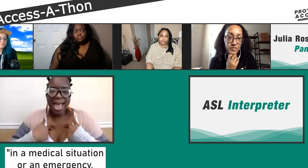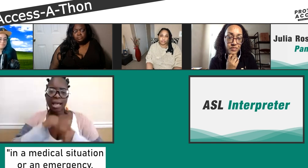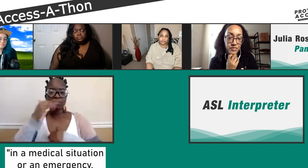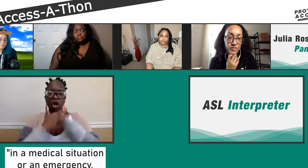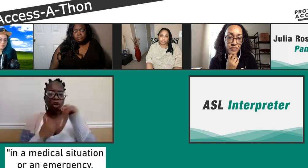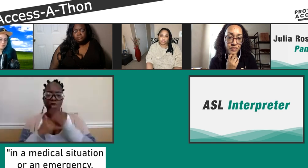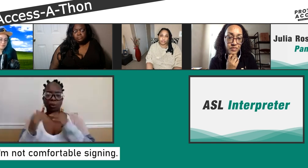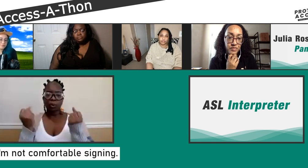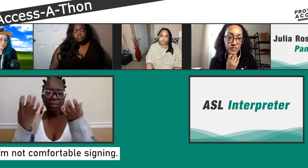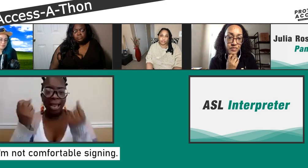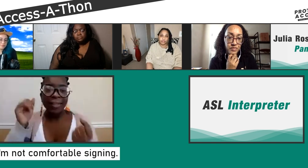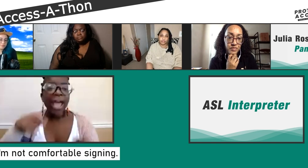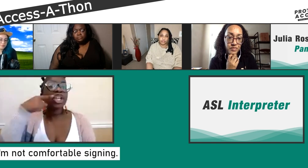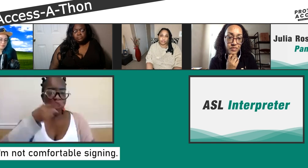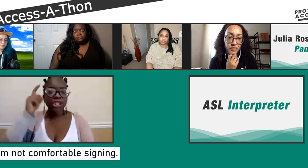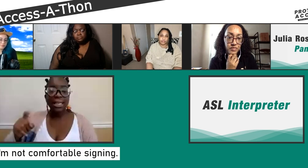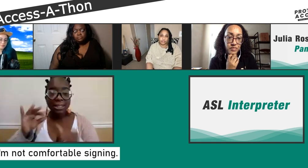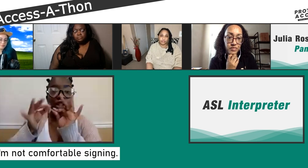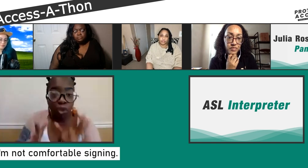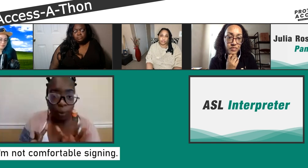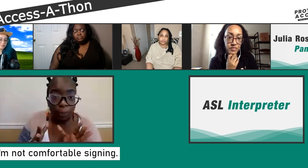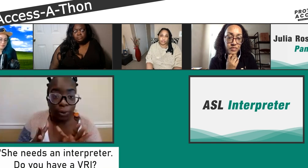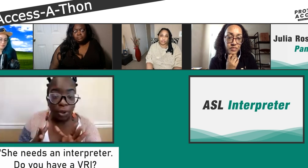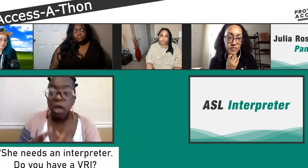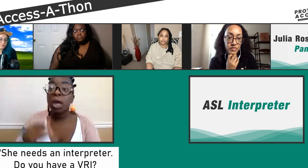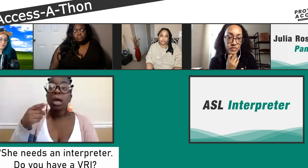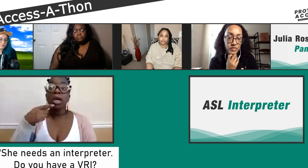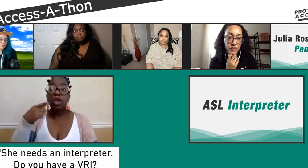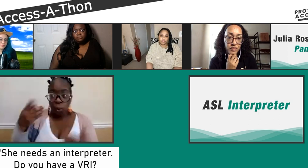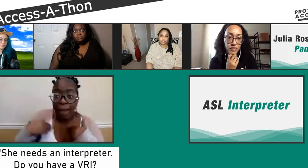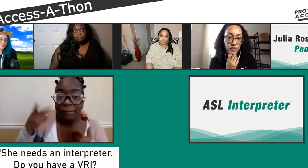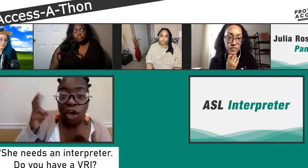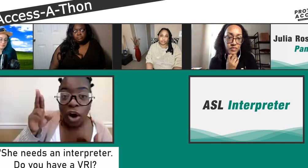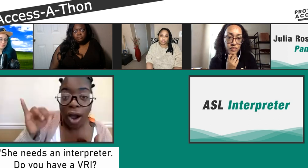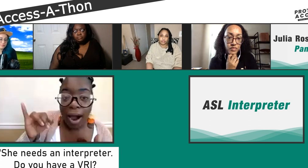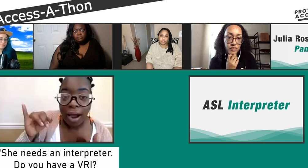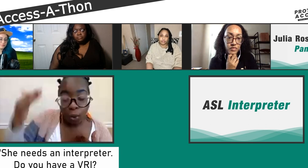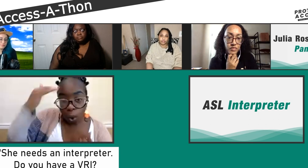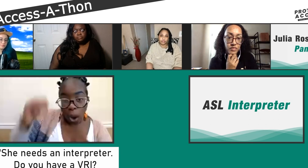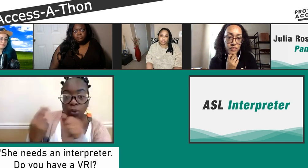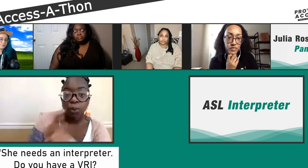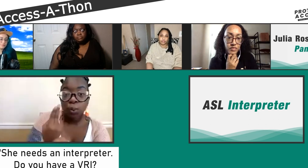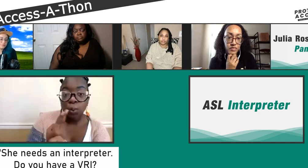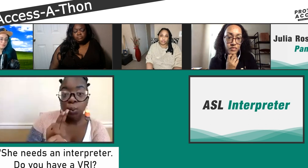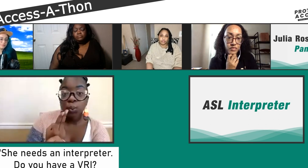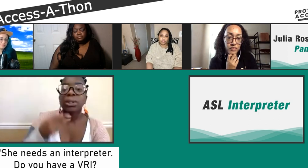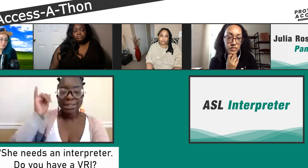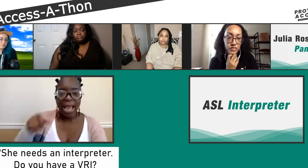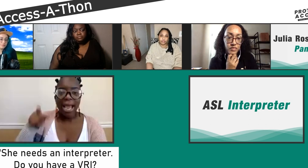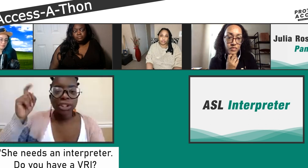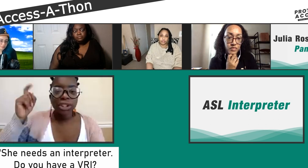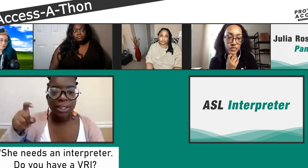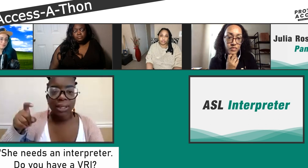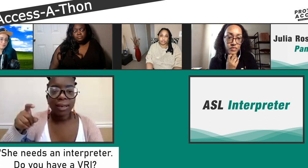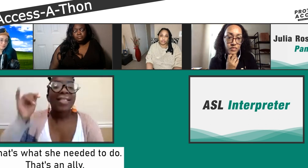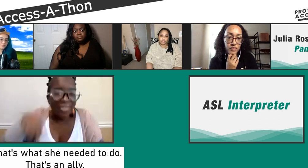Because understand that this, this is not something that is comfortable. I am in an emergency room. I need a video relay